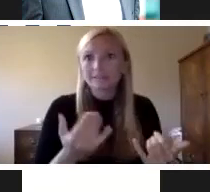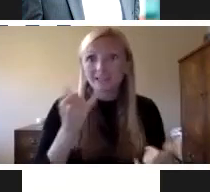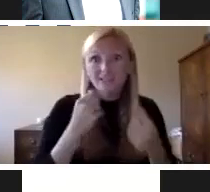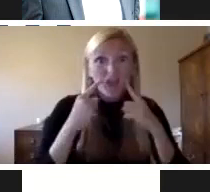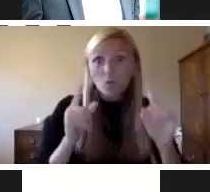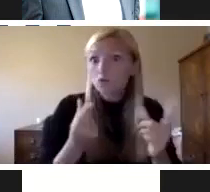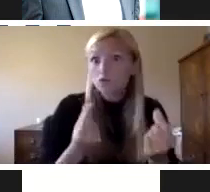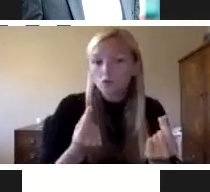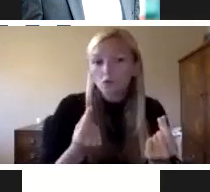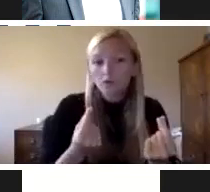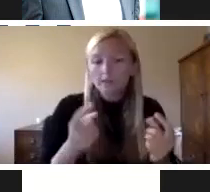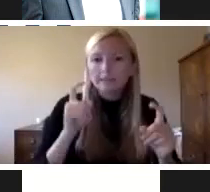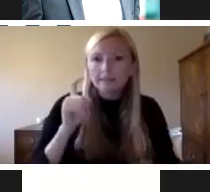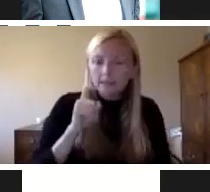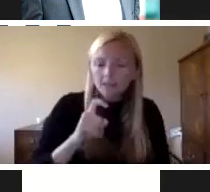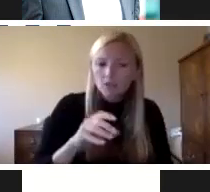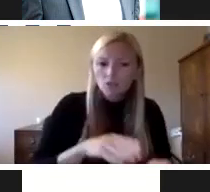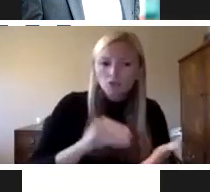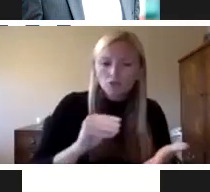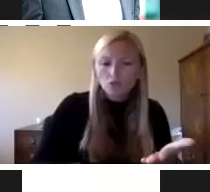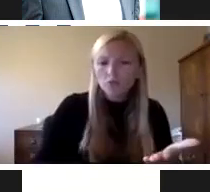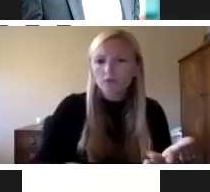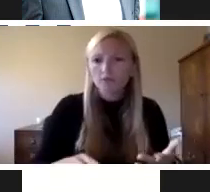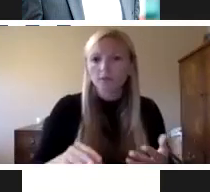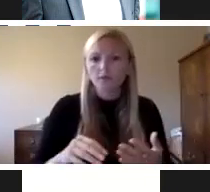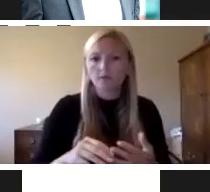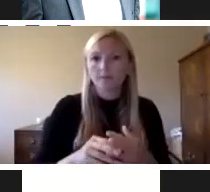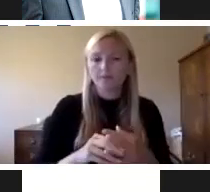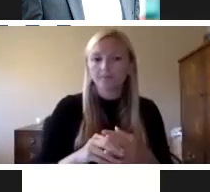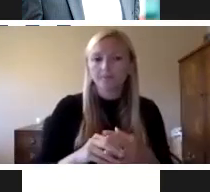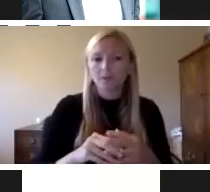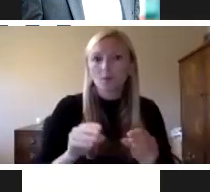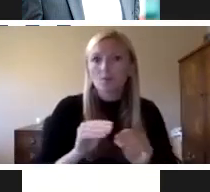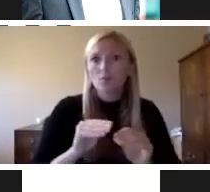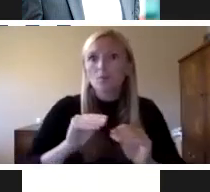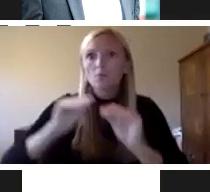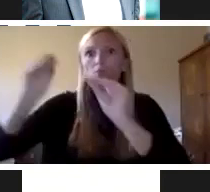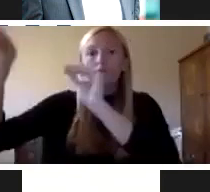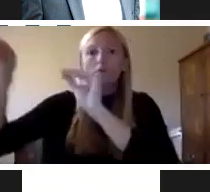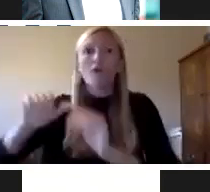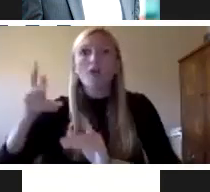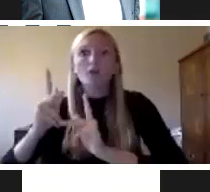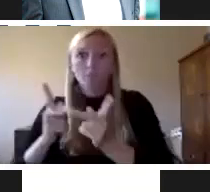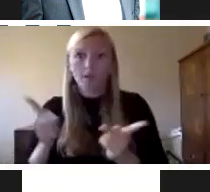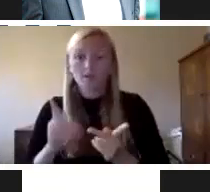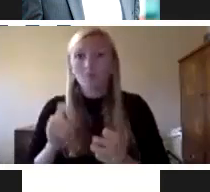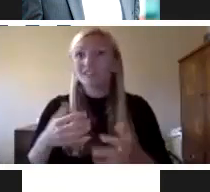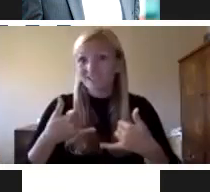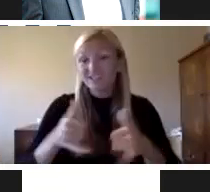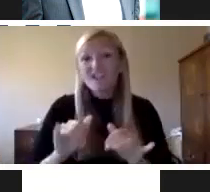have students gather in in very displaced places but still be able to maintain their education.